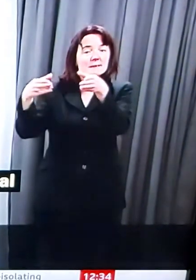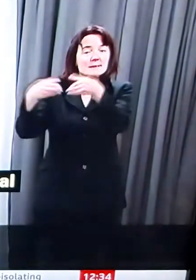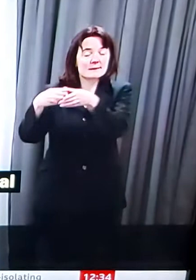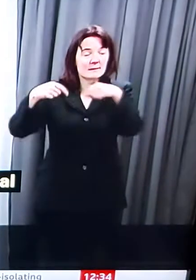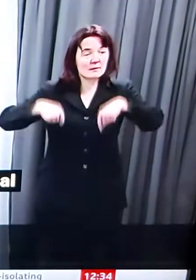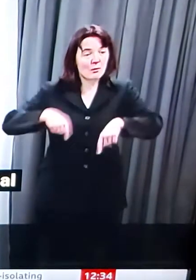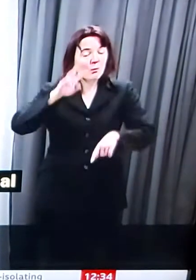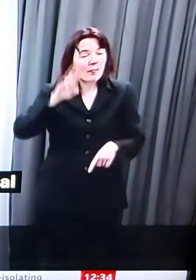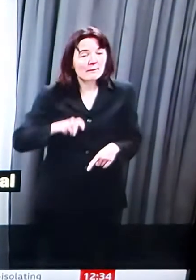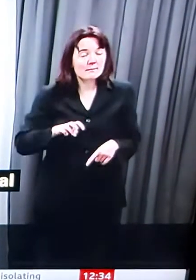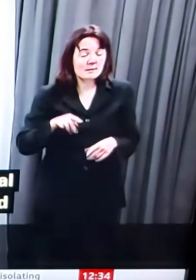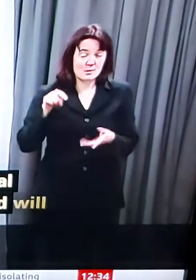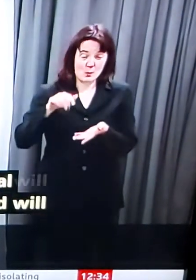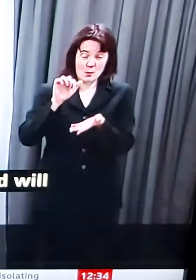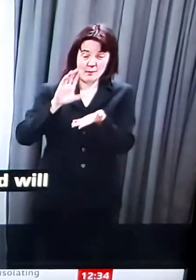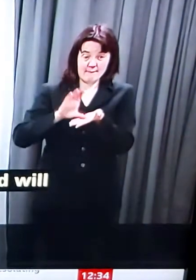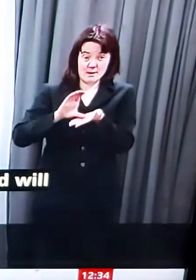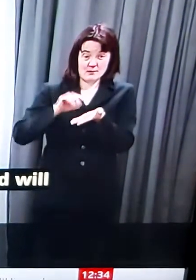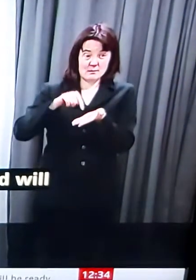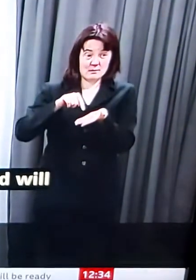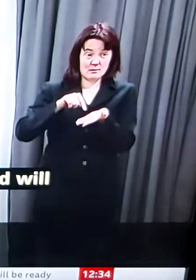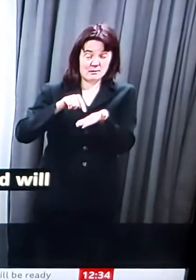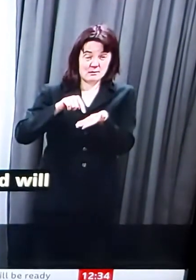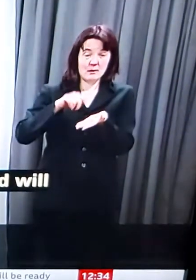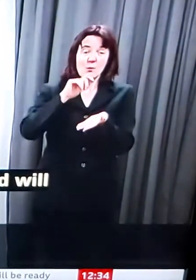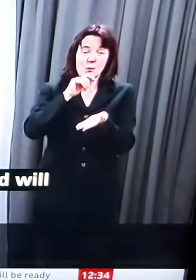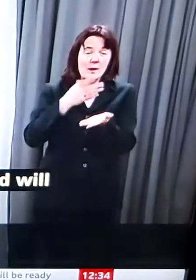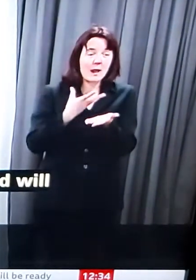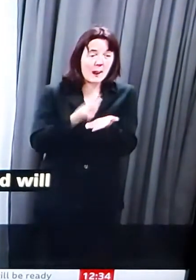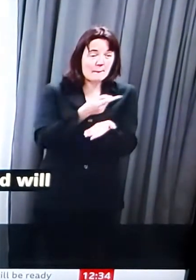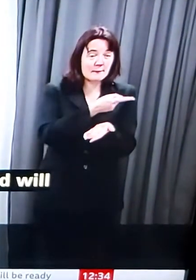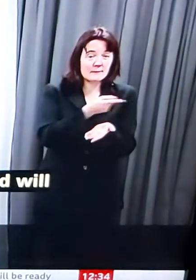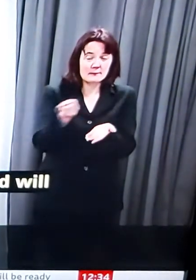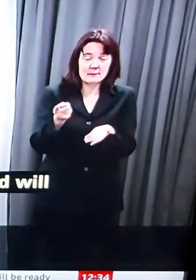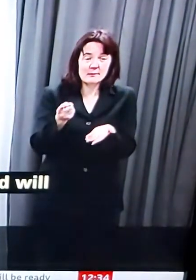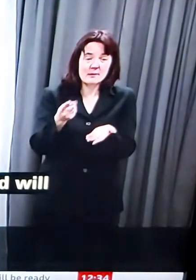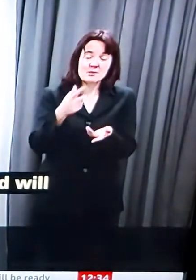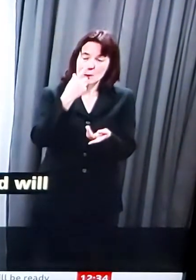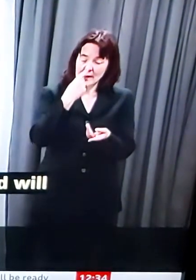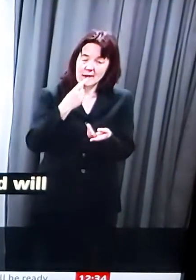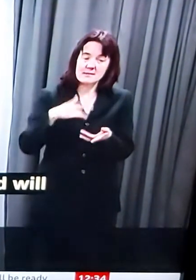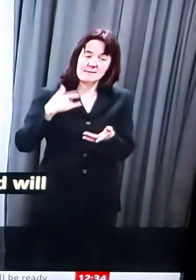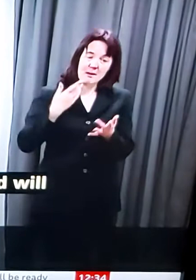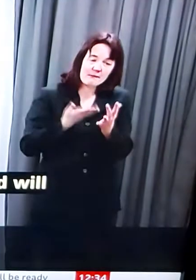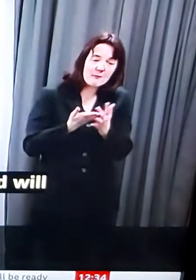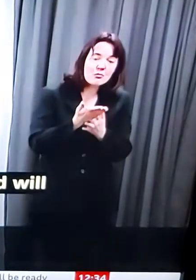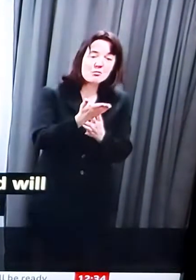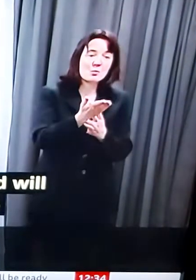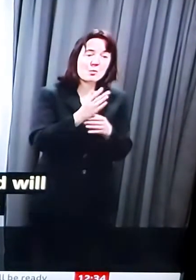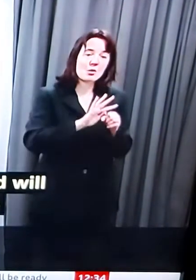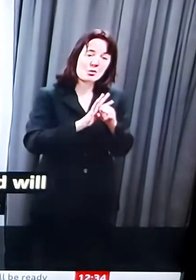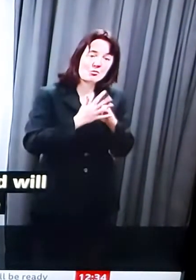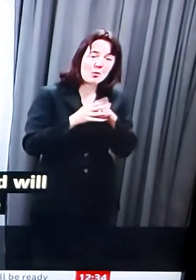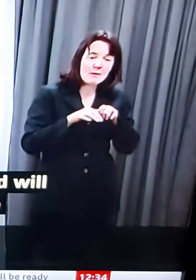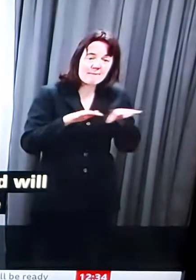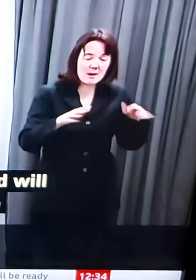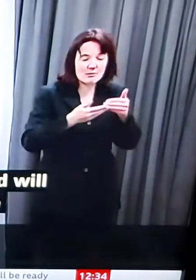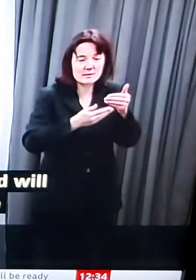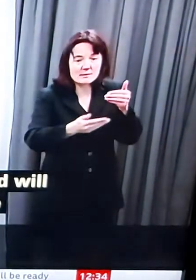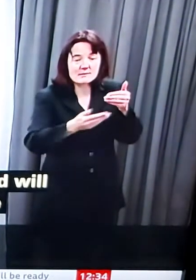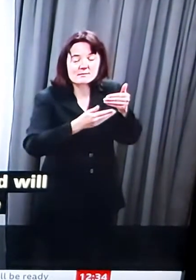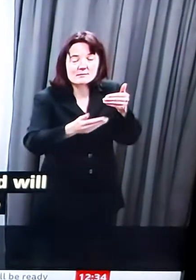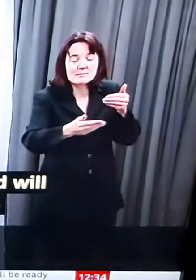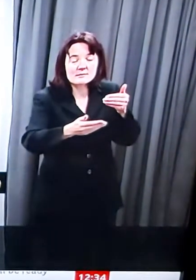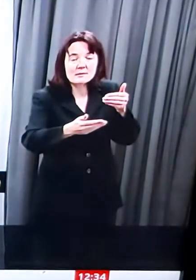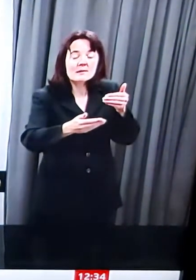businesses to survive the coronavirus challenge so that they are ready